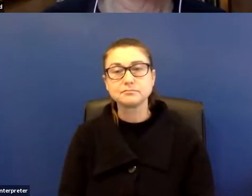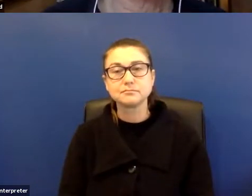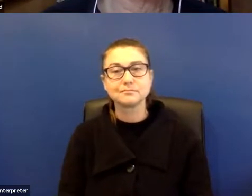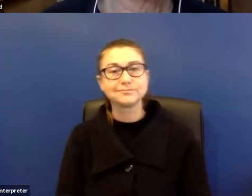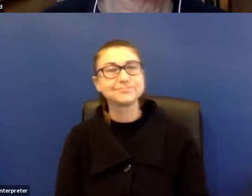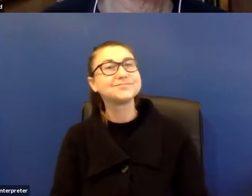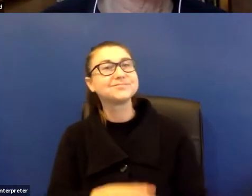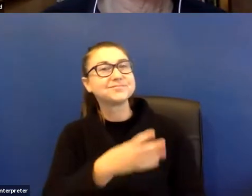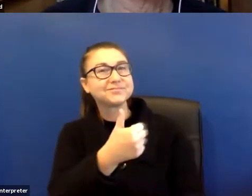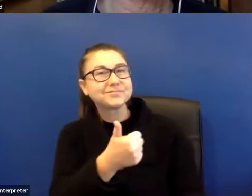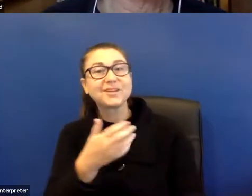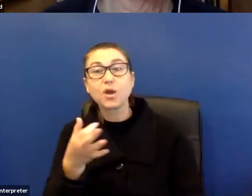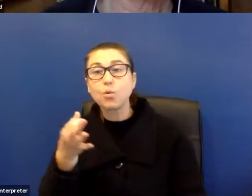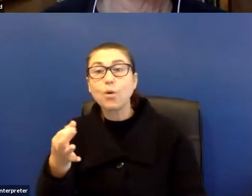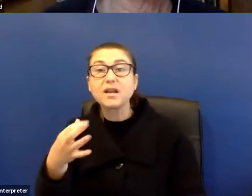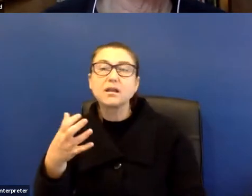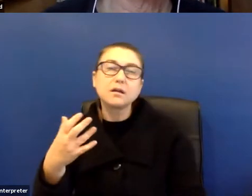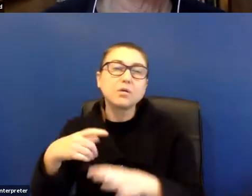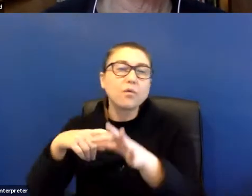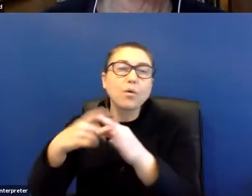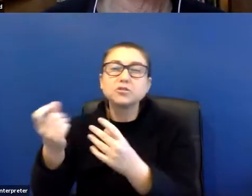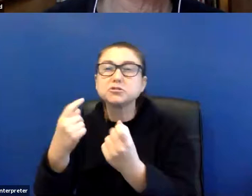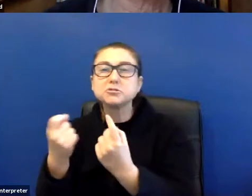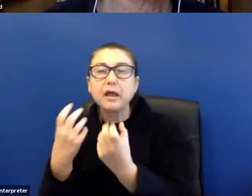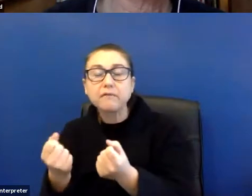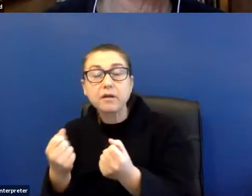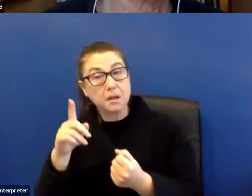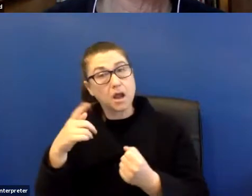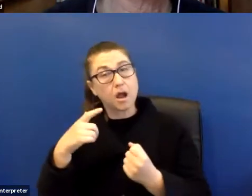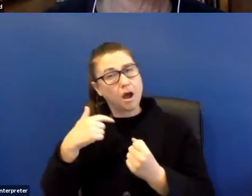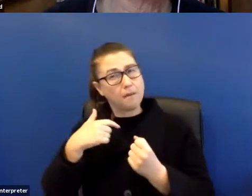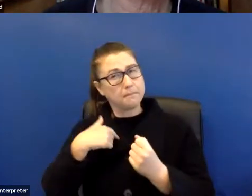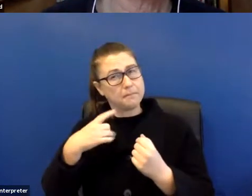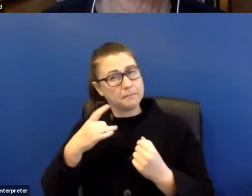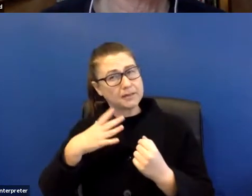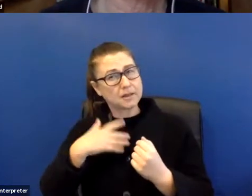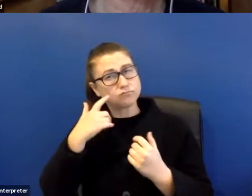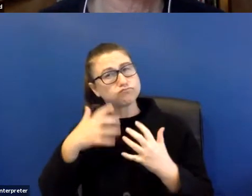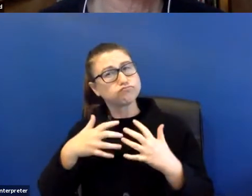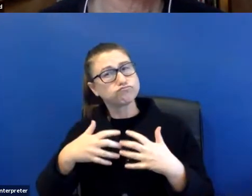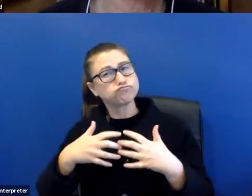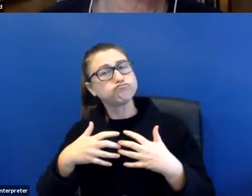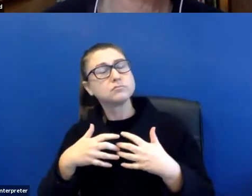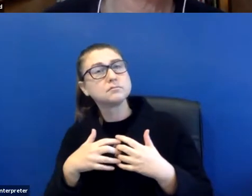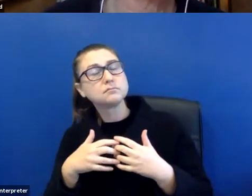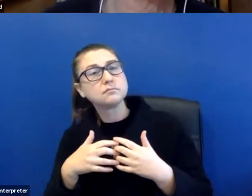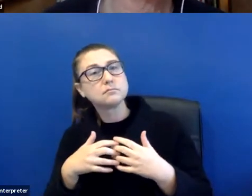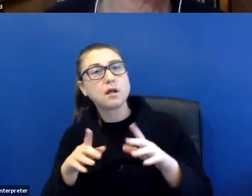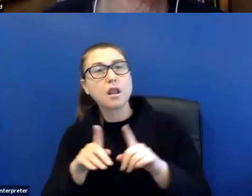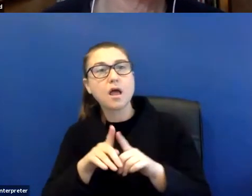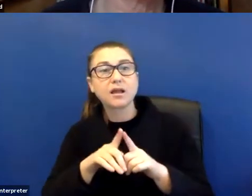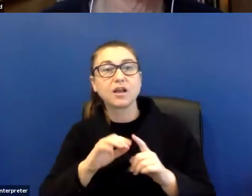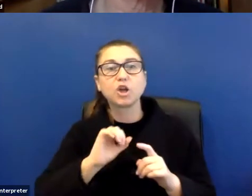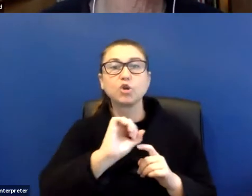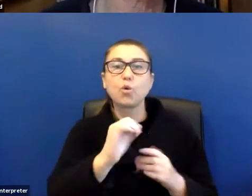Still waiting for a couple more questions to come in, but I've been trying to posit a question around, you know, the development